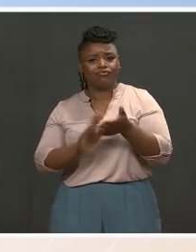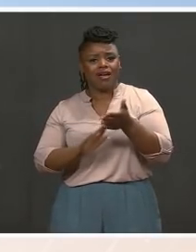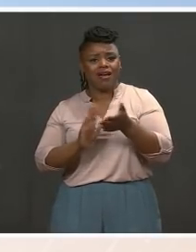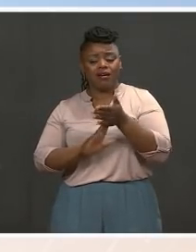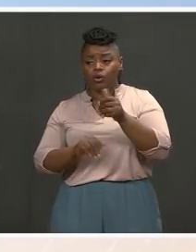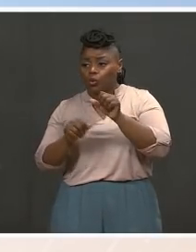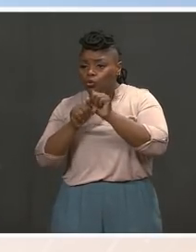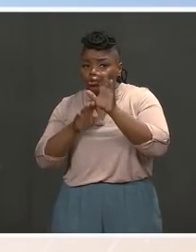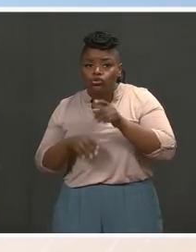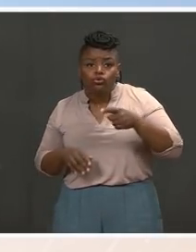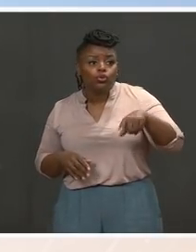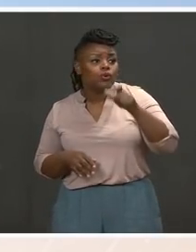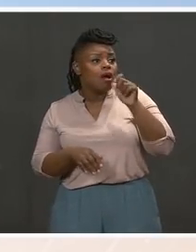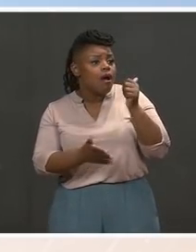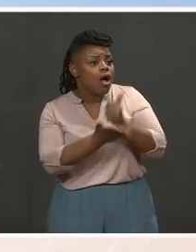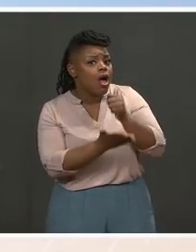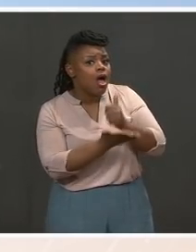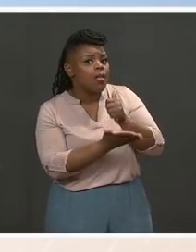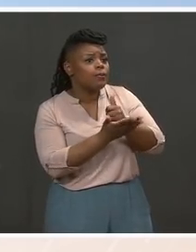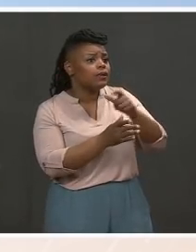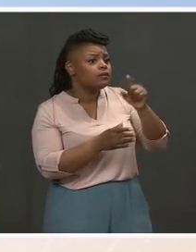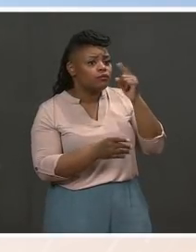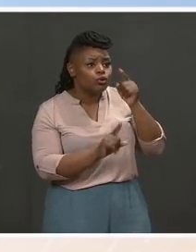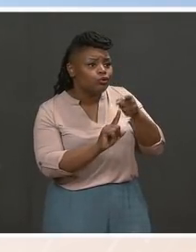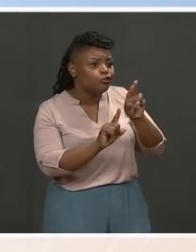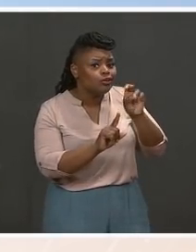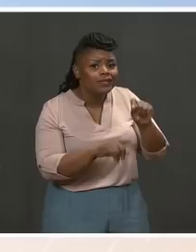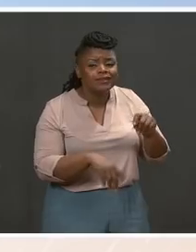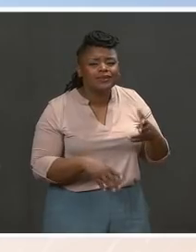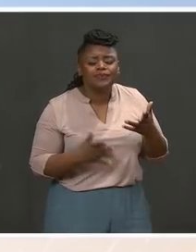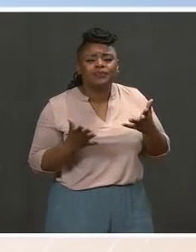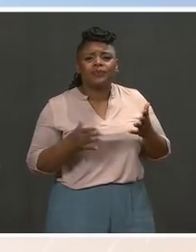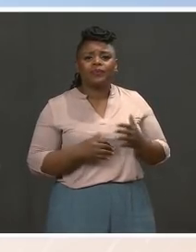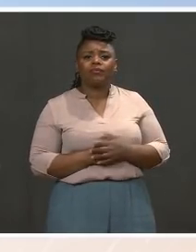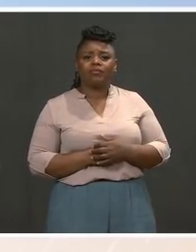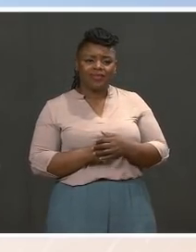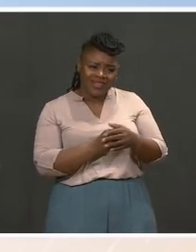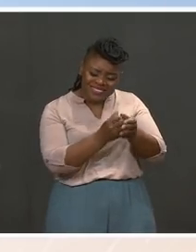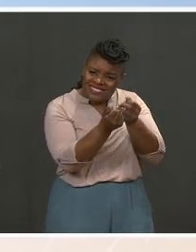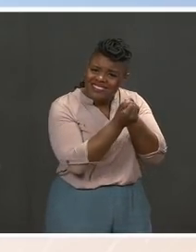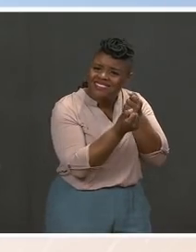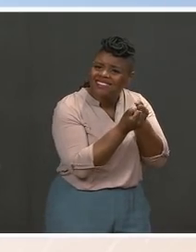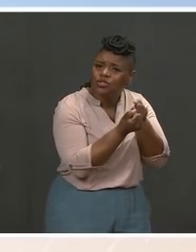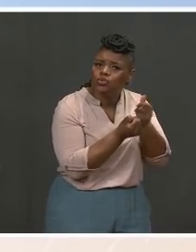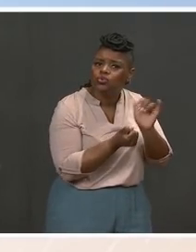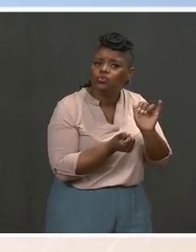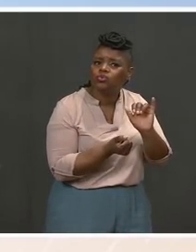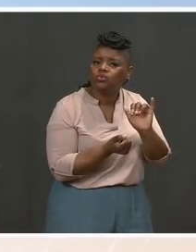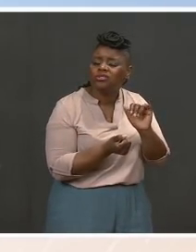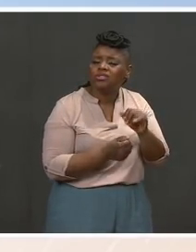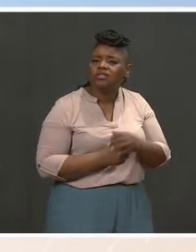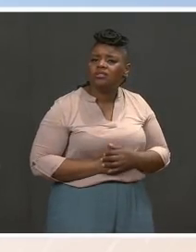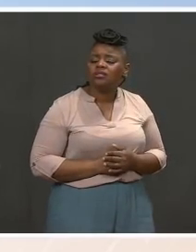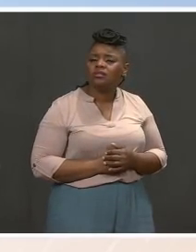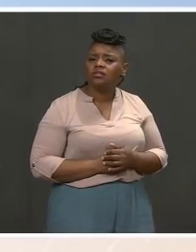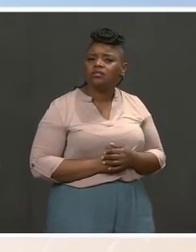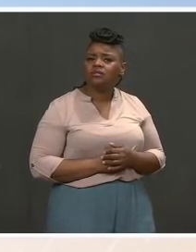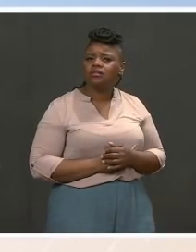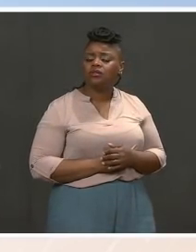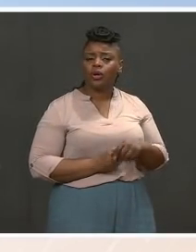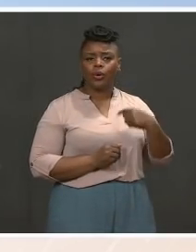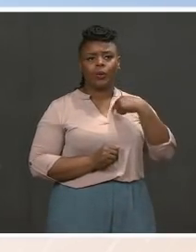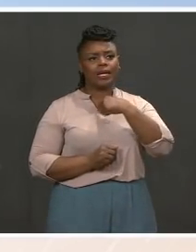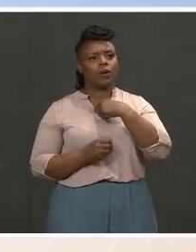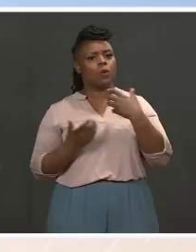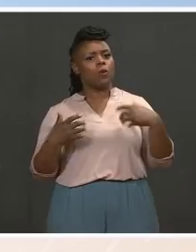their rent and getting food on the table to stay engaged and not just imagine that they're going to drop out and drop out forever.